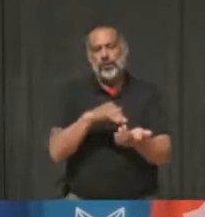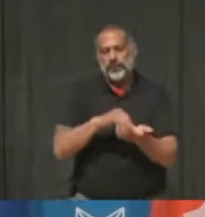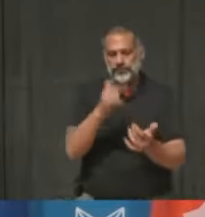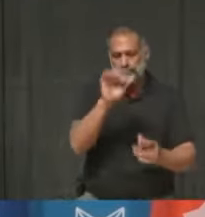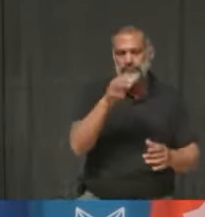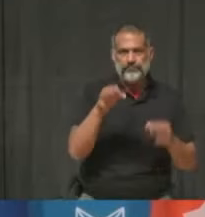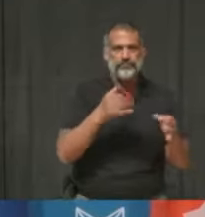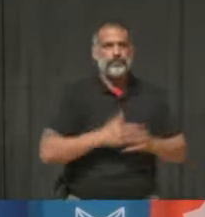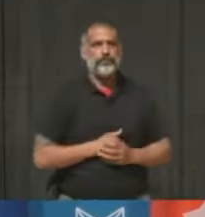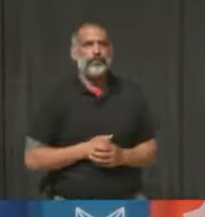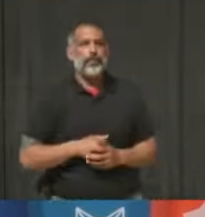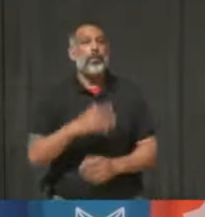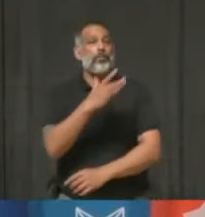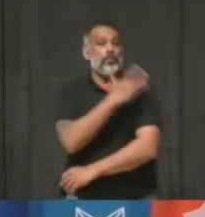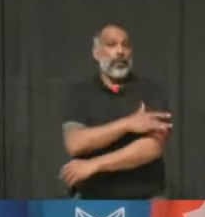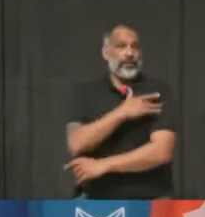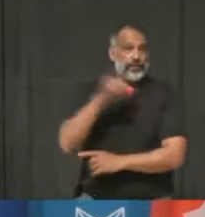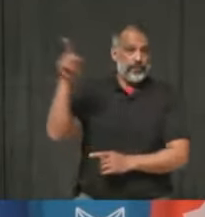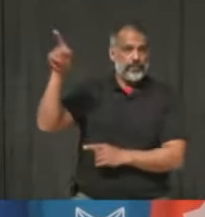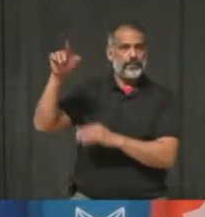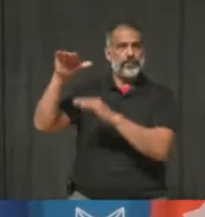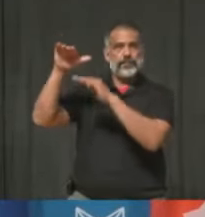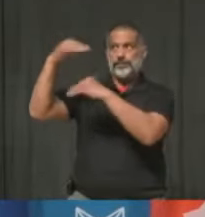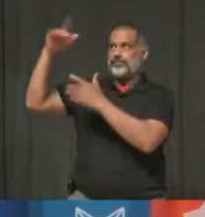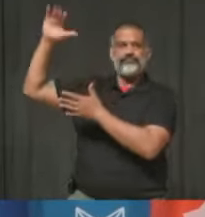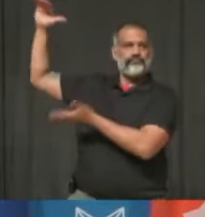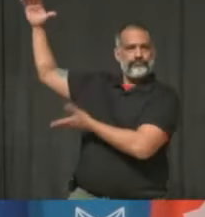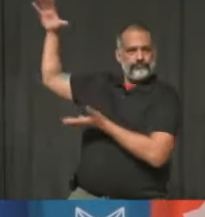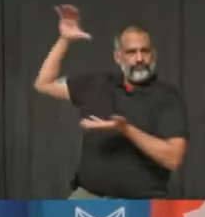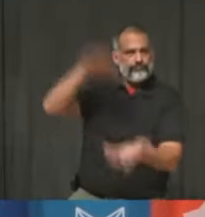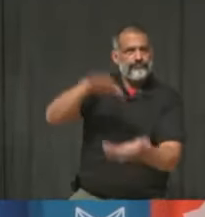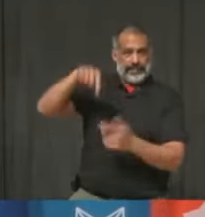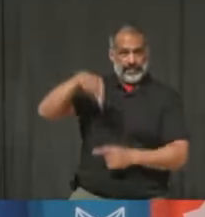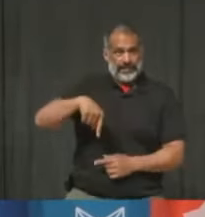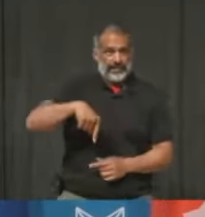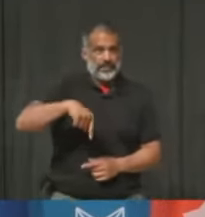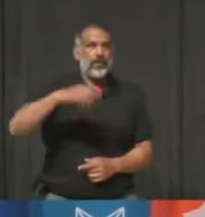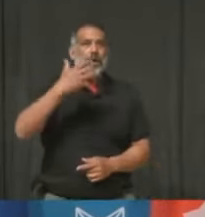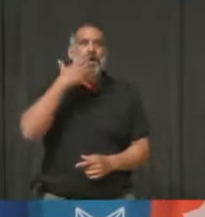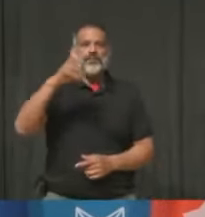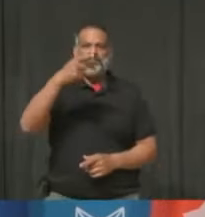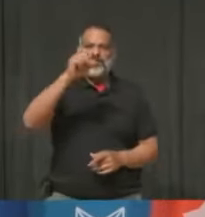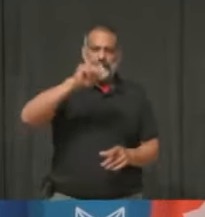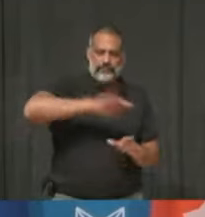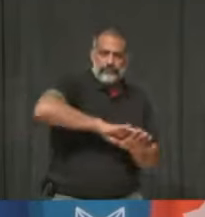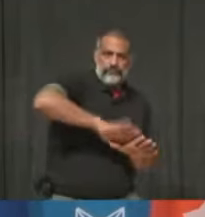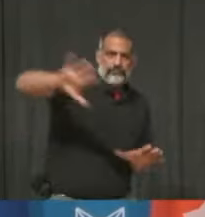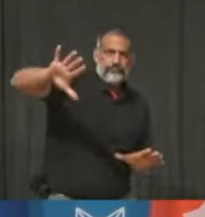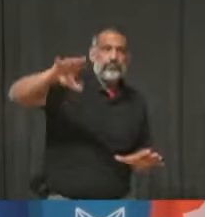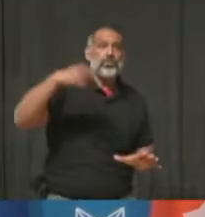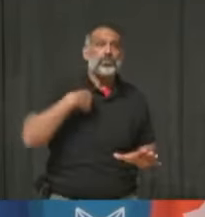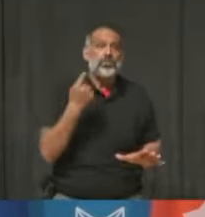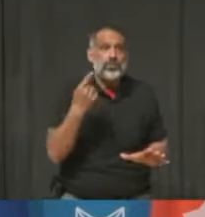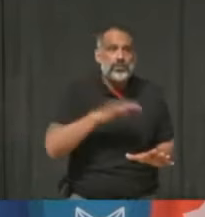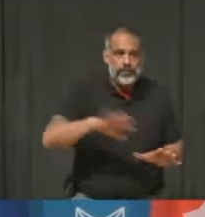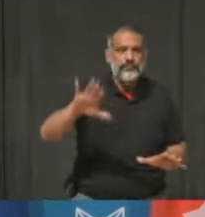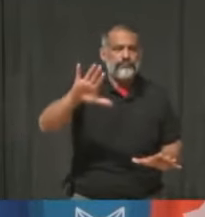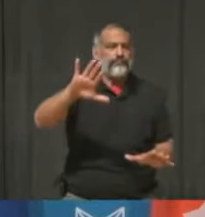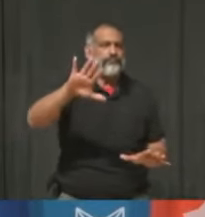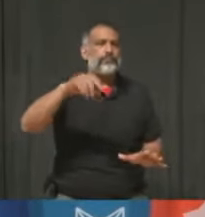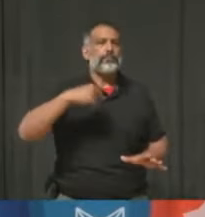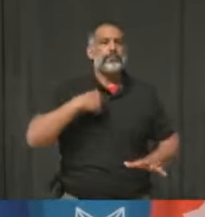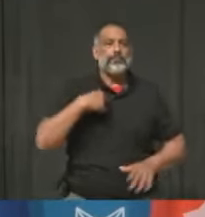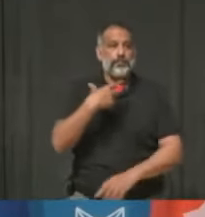to the provincial allocation and to hotspots, we've actually increased and staffed up our operations across all of our mass